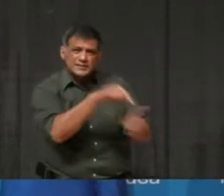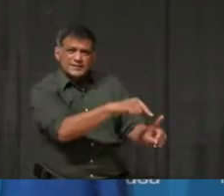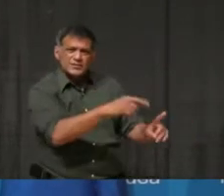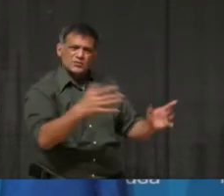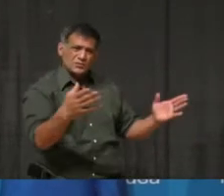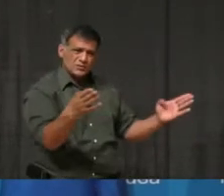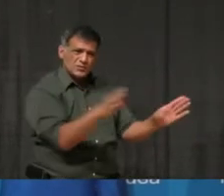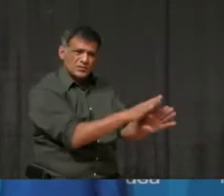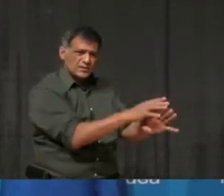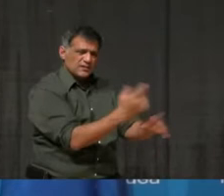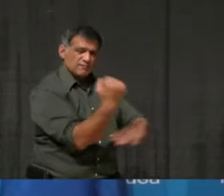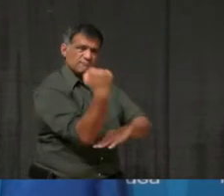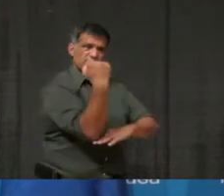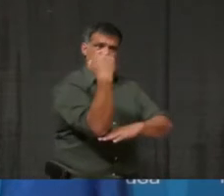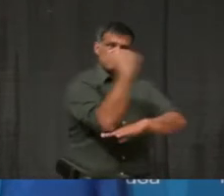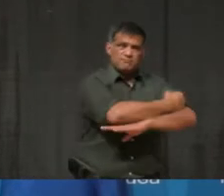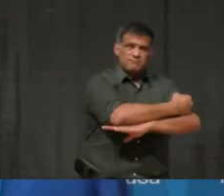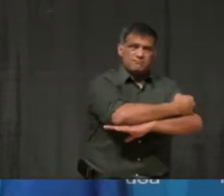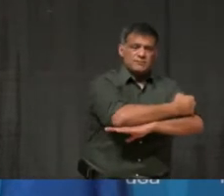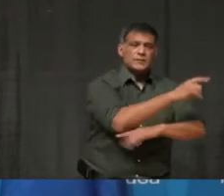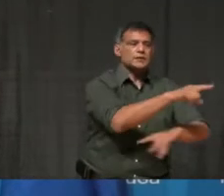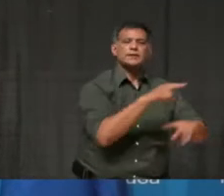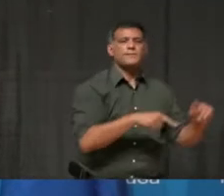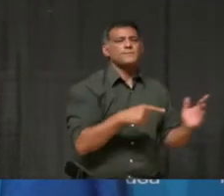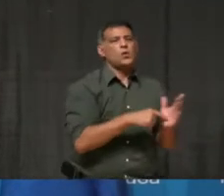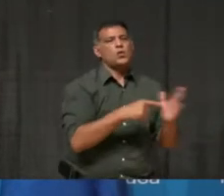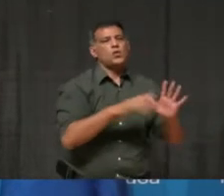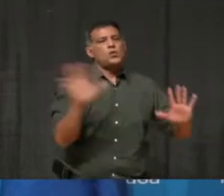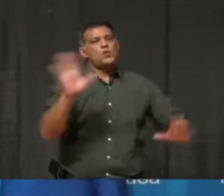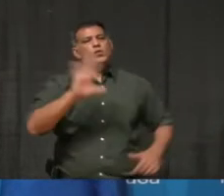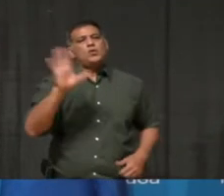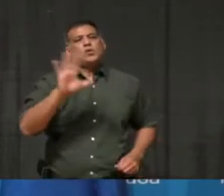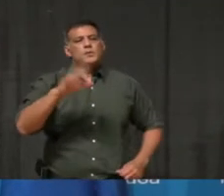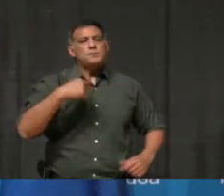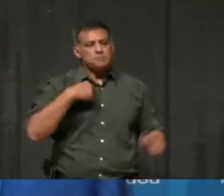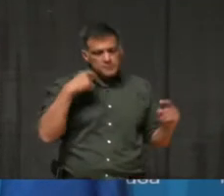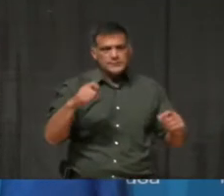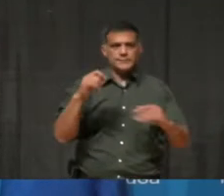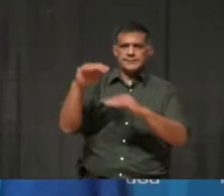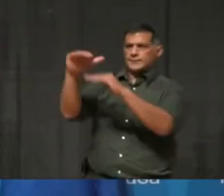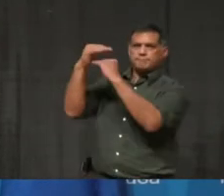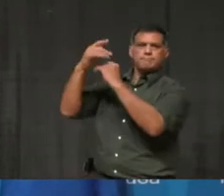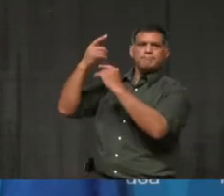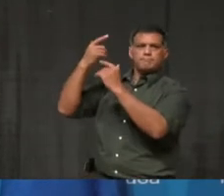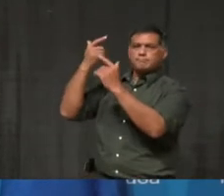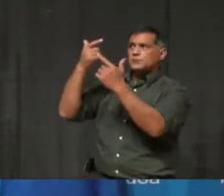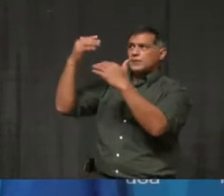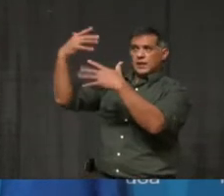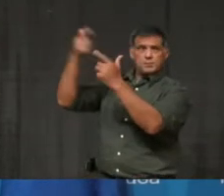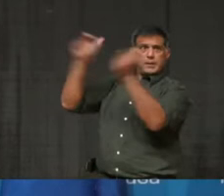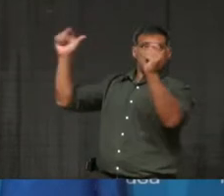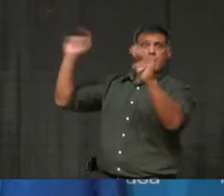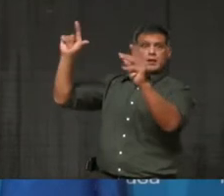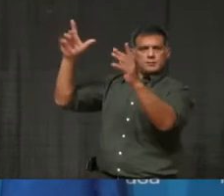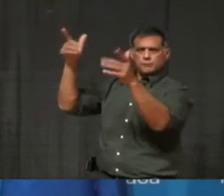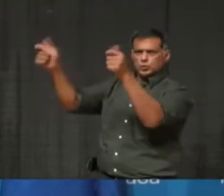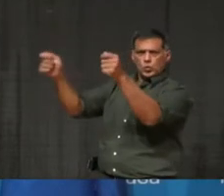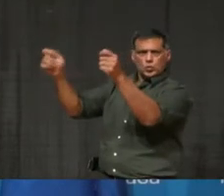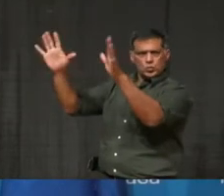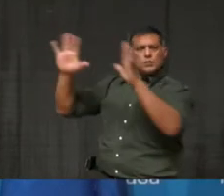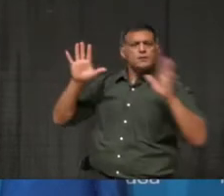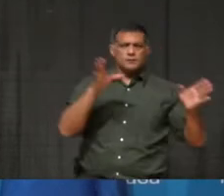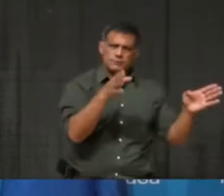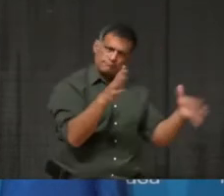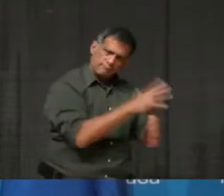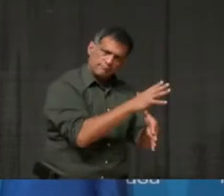So along with putting limitations on big box stores, I am again urging residents to buy Mississauga this